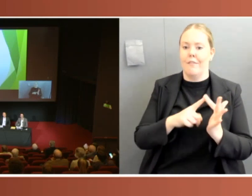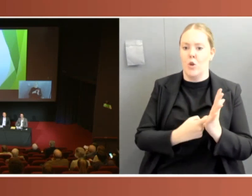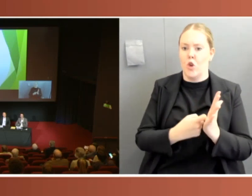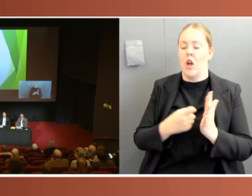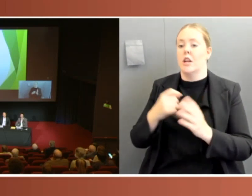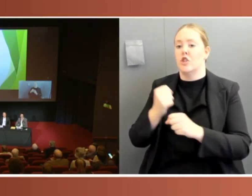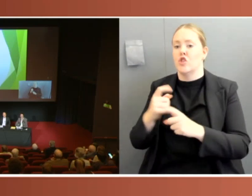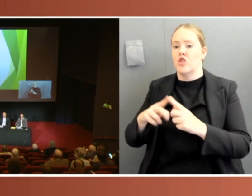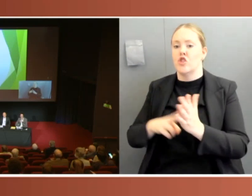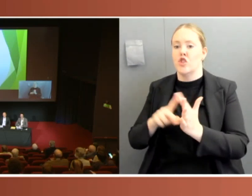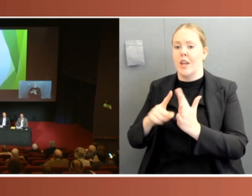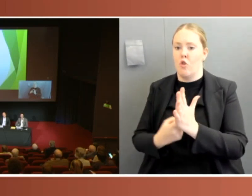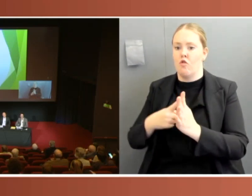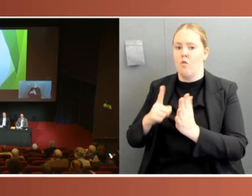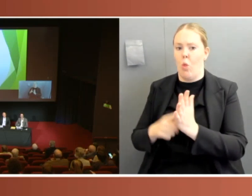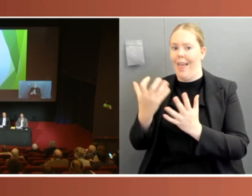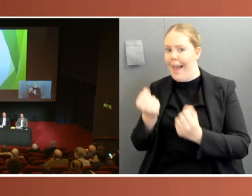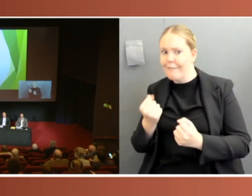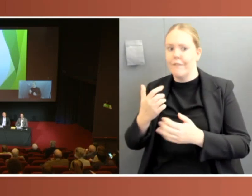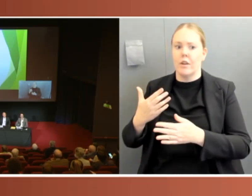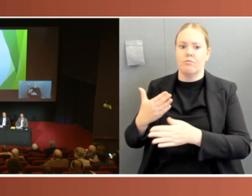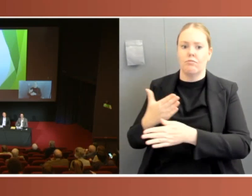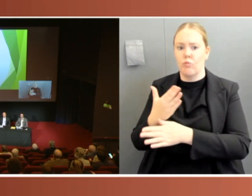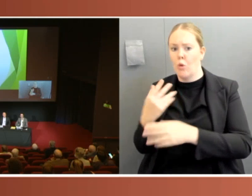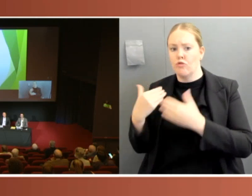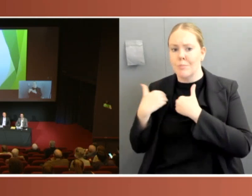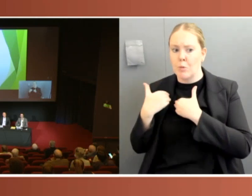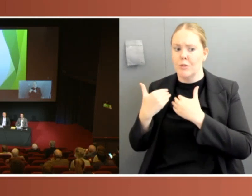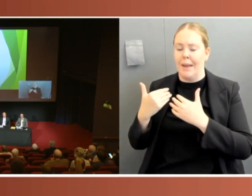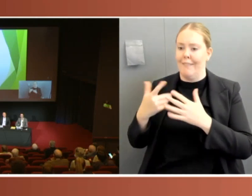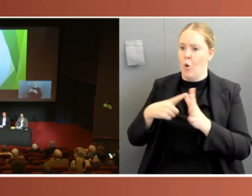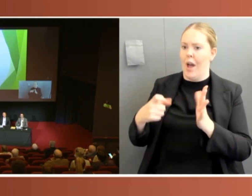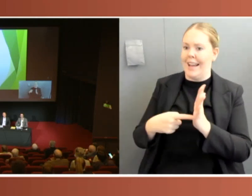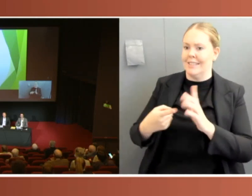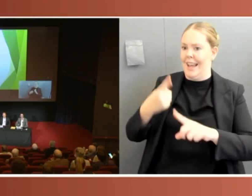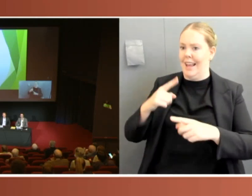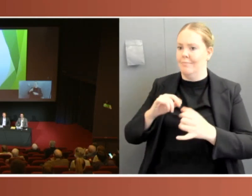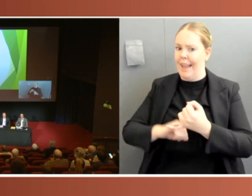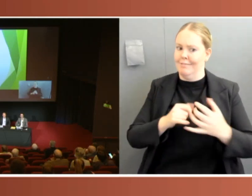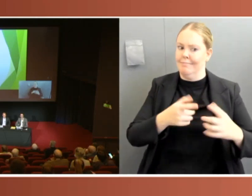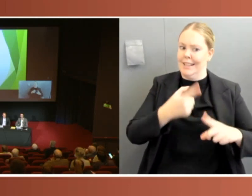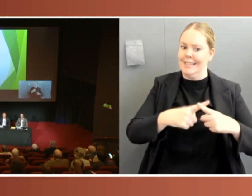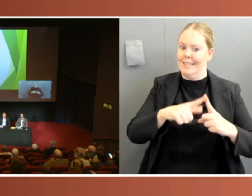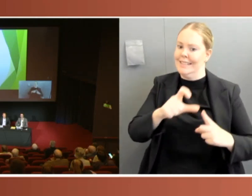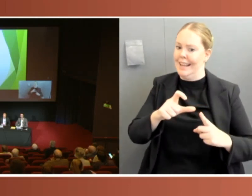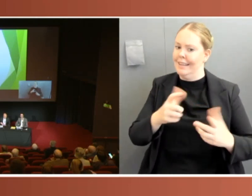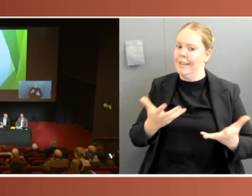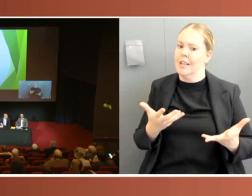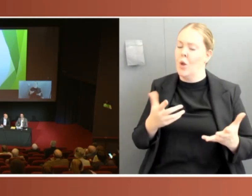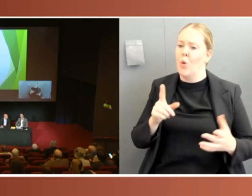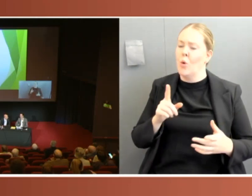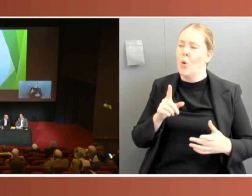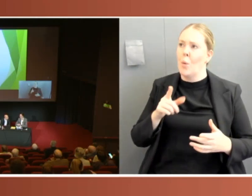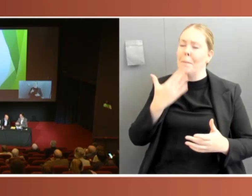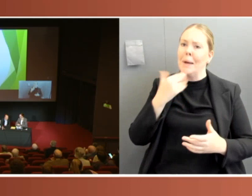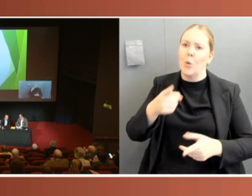brake on the excesses of the executive in that situation. Can you comment on that role and whether that's